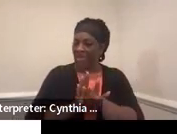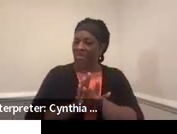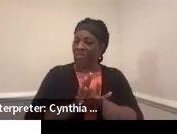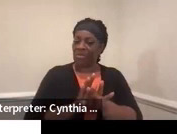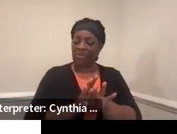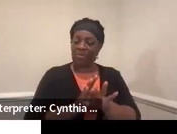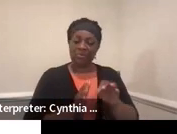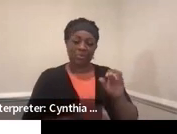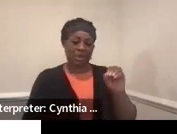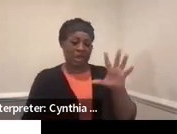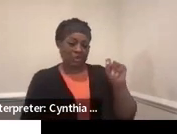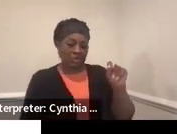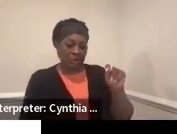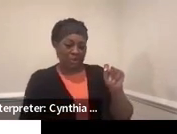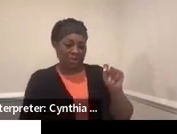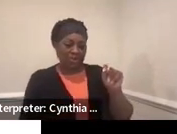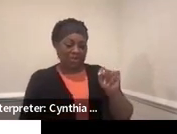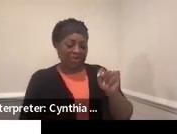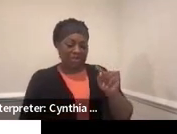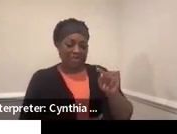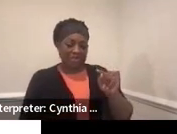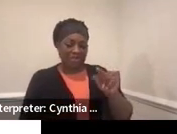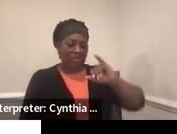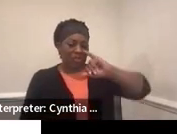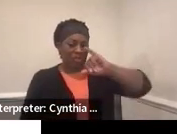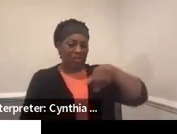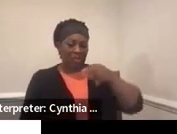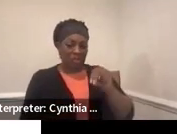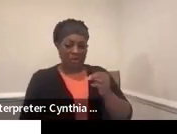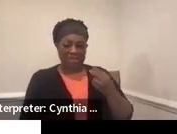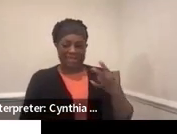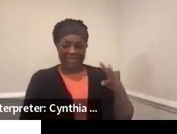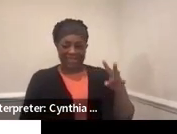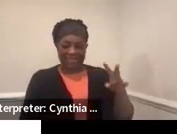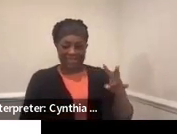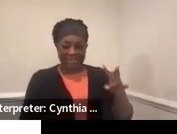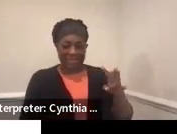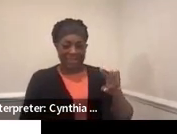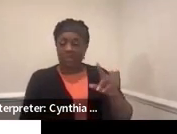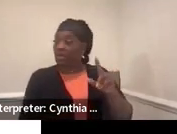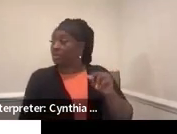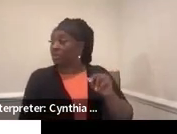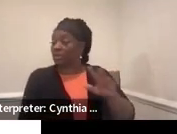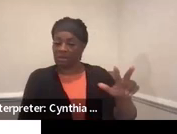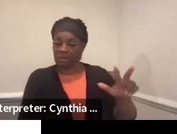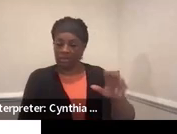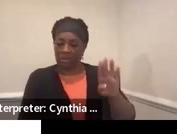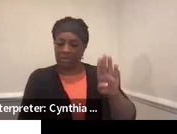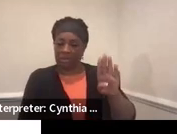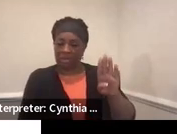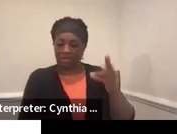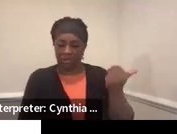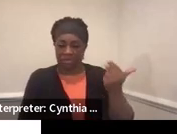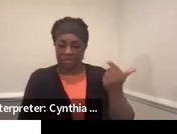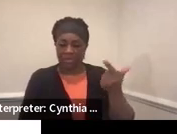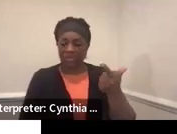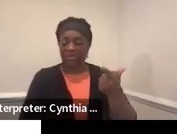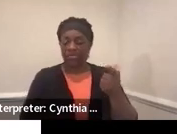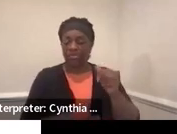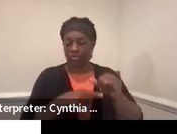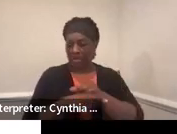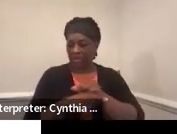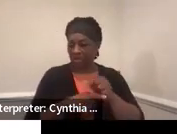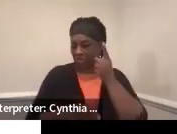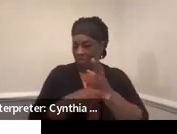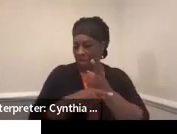in October. But this is the 117-23 B13 training, so select that so that you get the correct contact